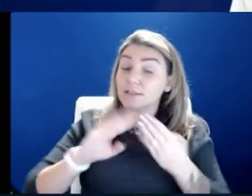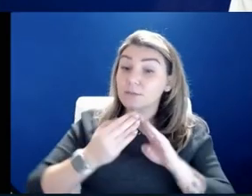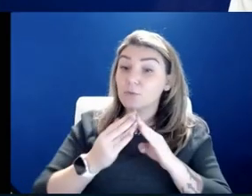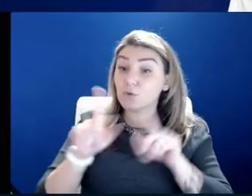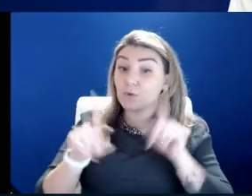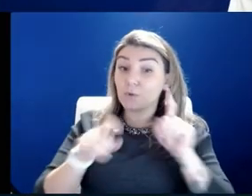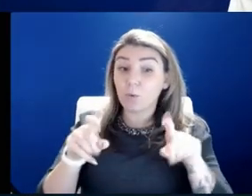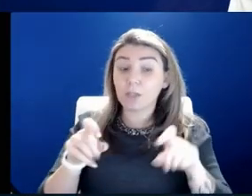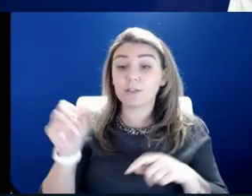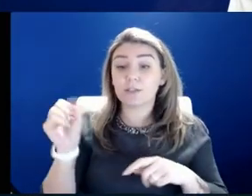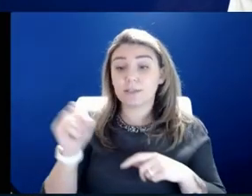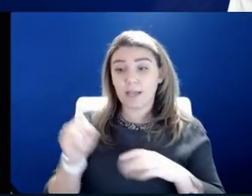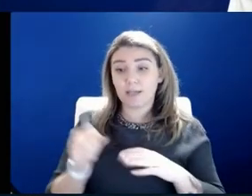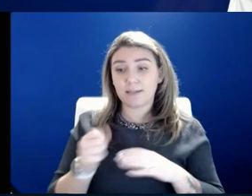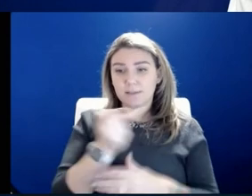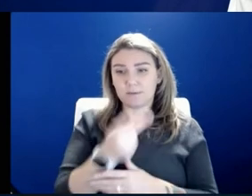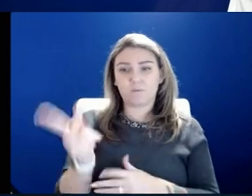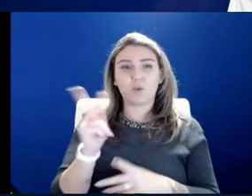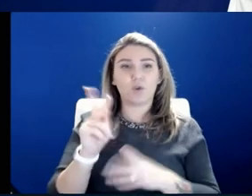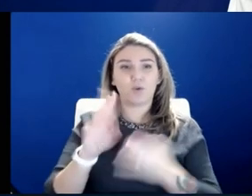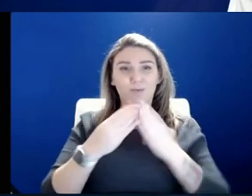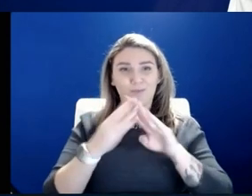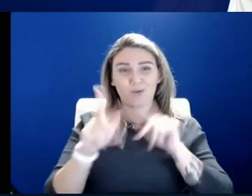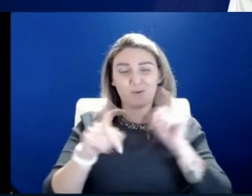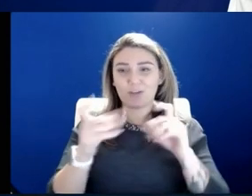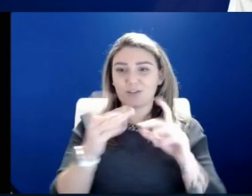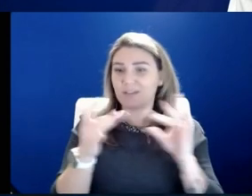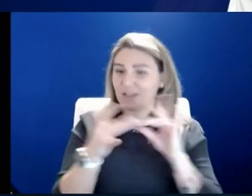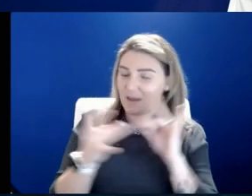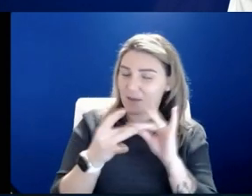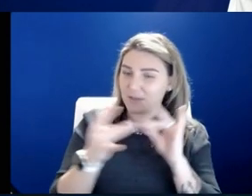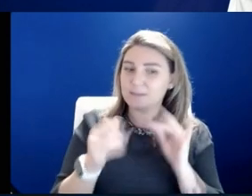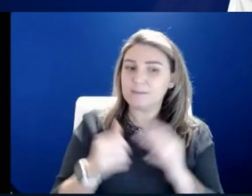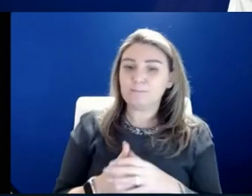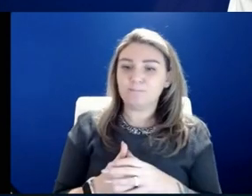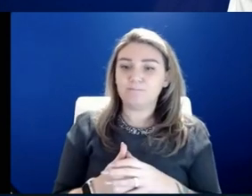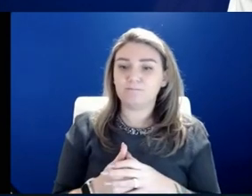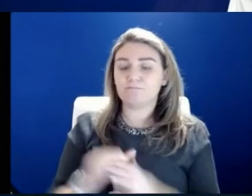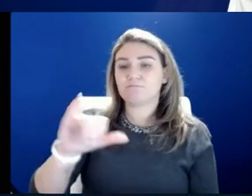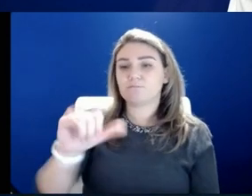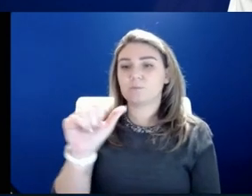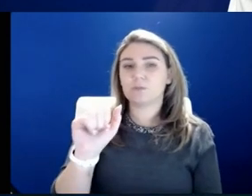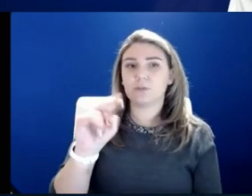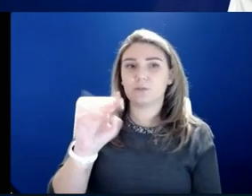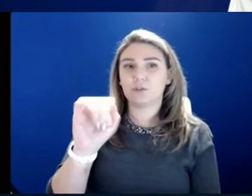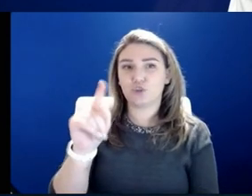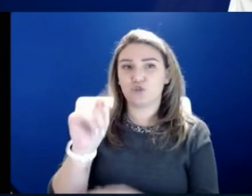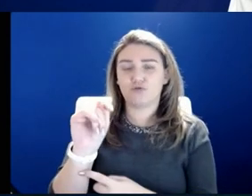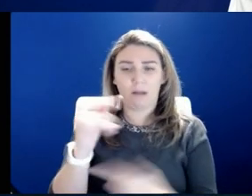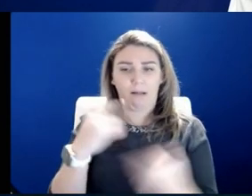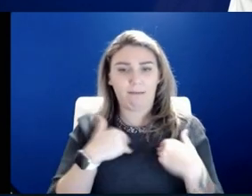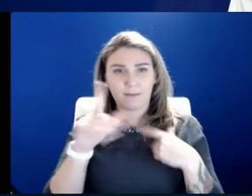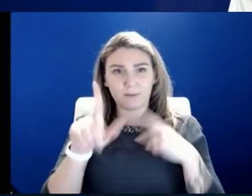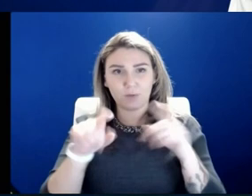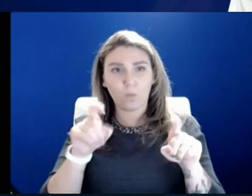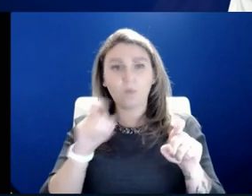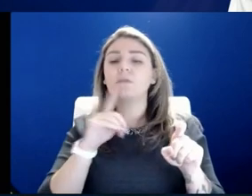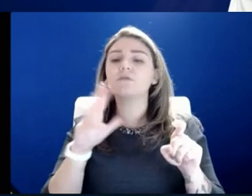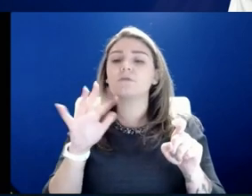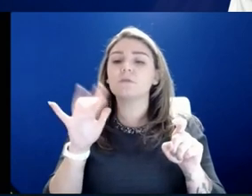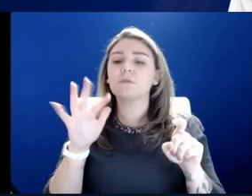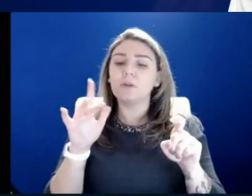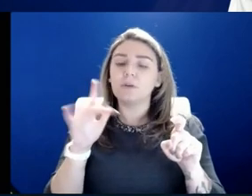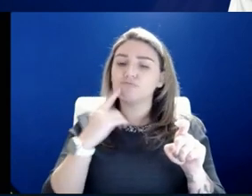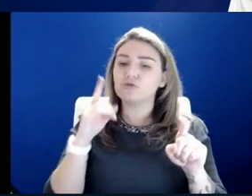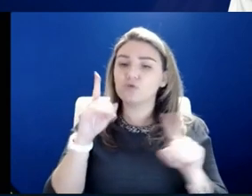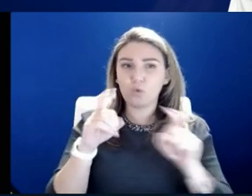do. I have some community questions and comments for Mayor Lucas. Janet has a question, and I think it is a question coming